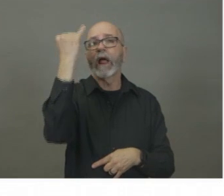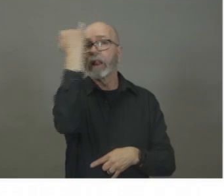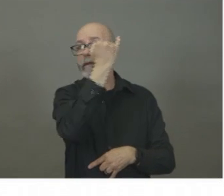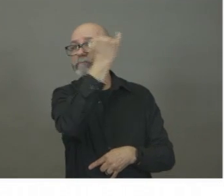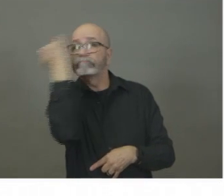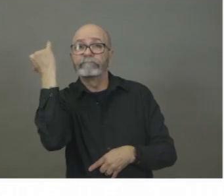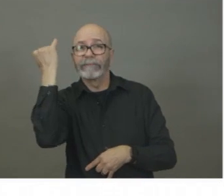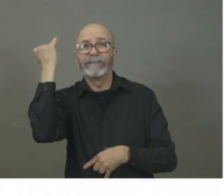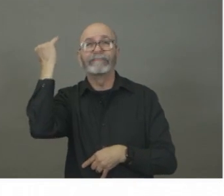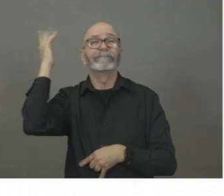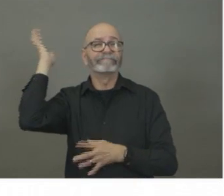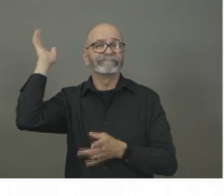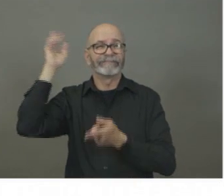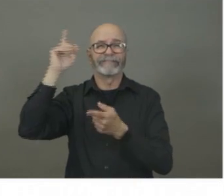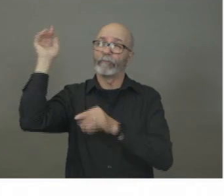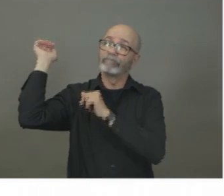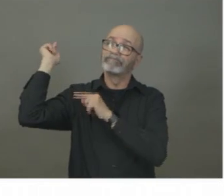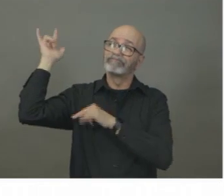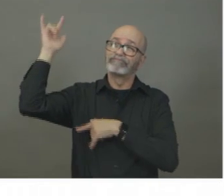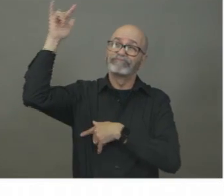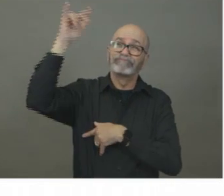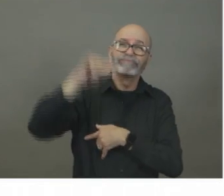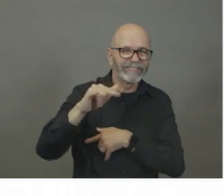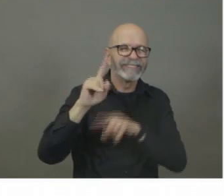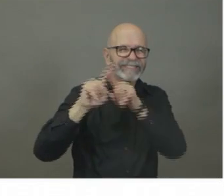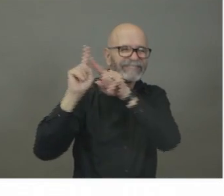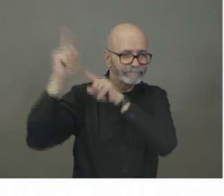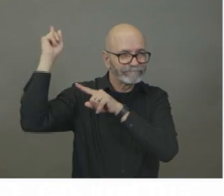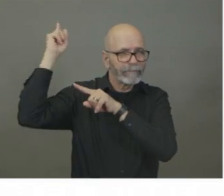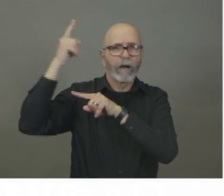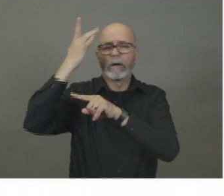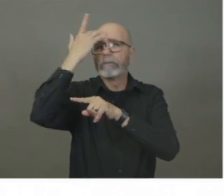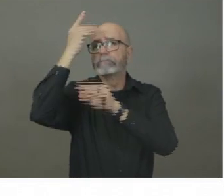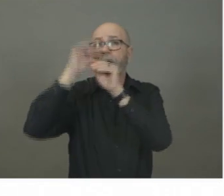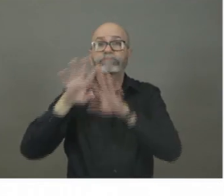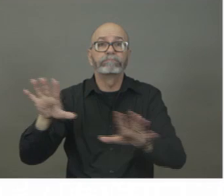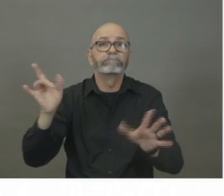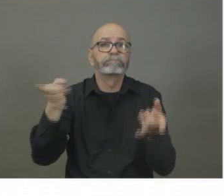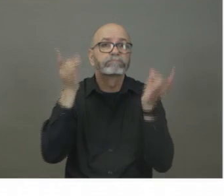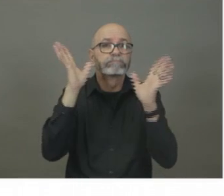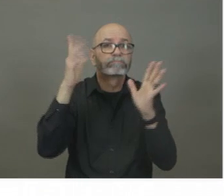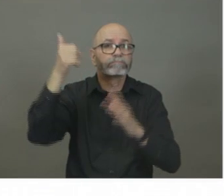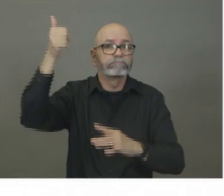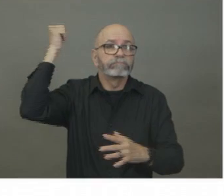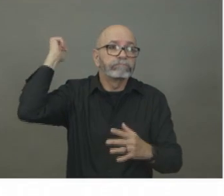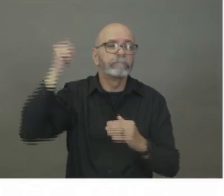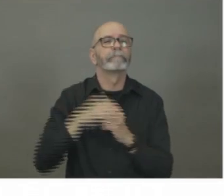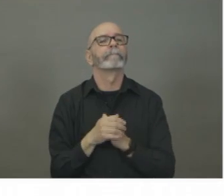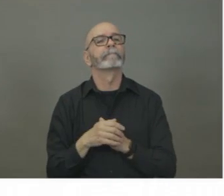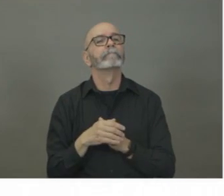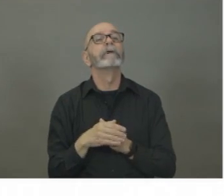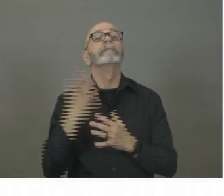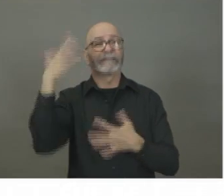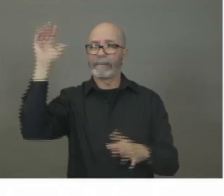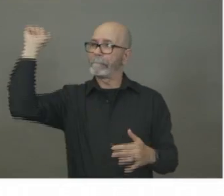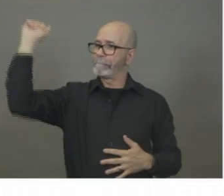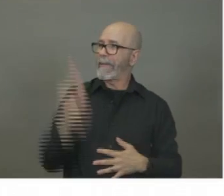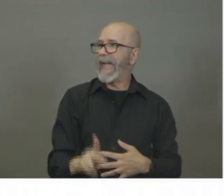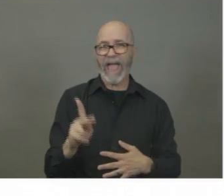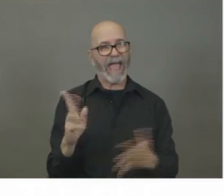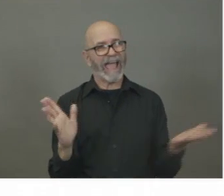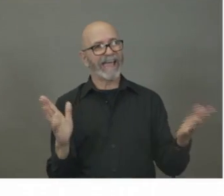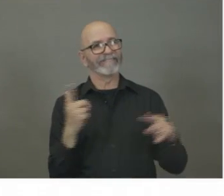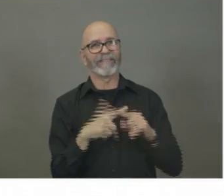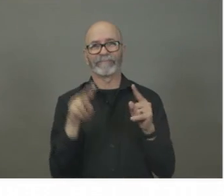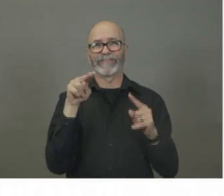uh, in the, in the, uh, really tragic spread of the disease there. They've returned back to Nova Scotia and, uh, the